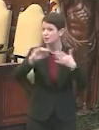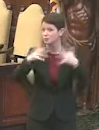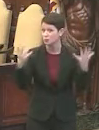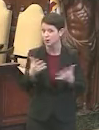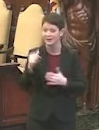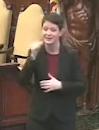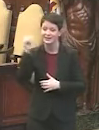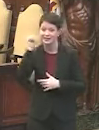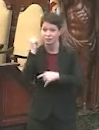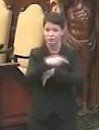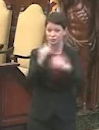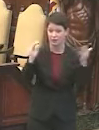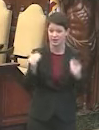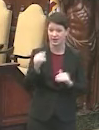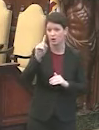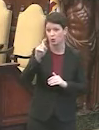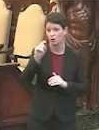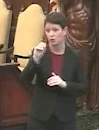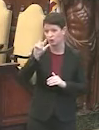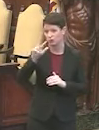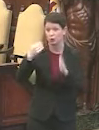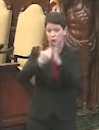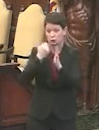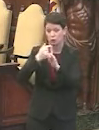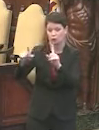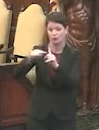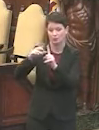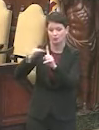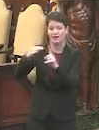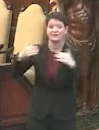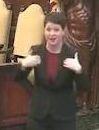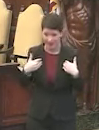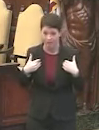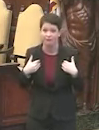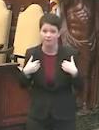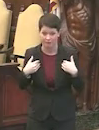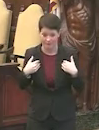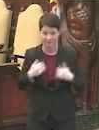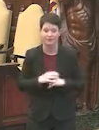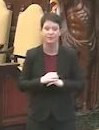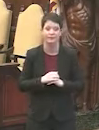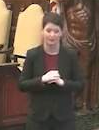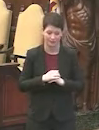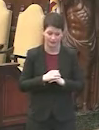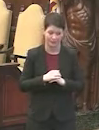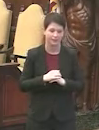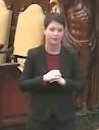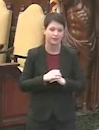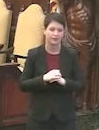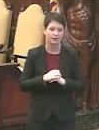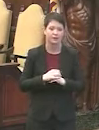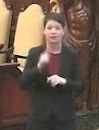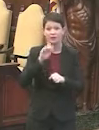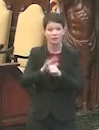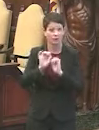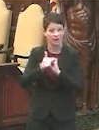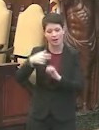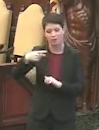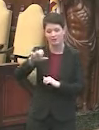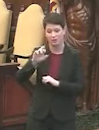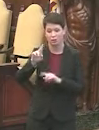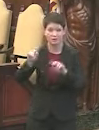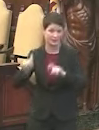since this time yesterday, we've identified 103 new cases of the coronavirus infection in Philadelphia residents confirmed by the PCR